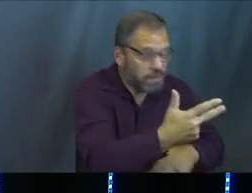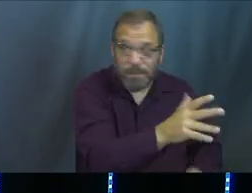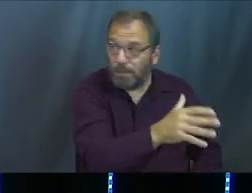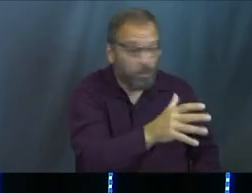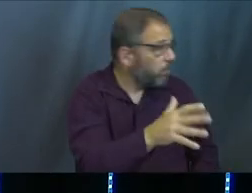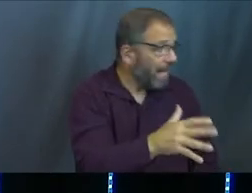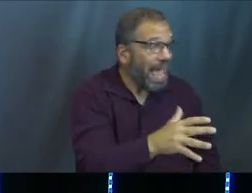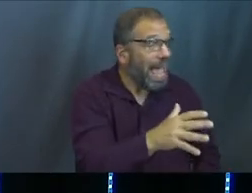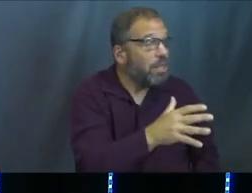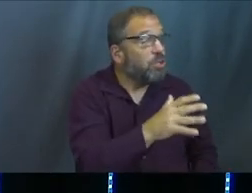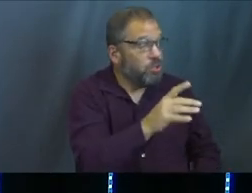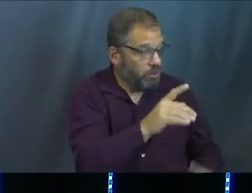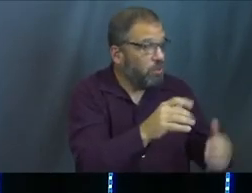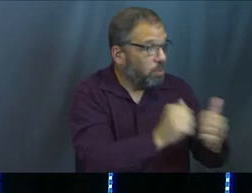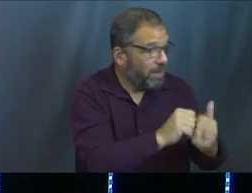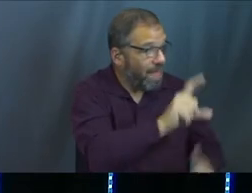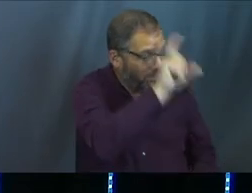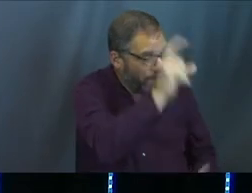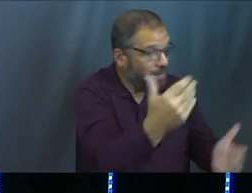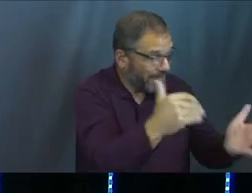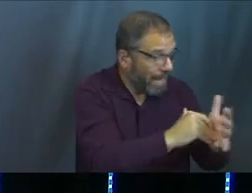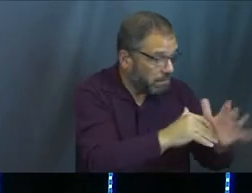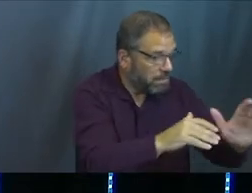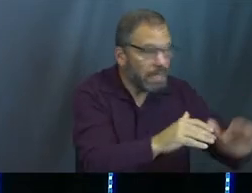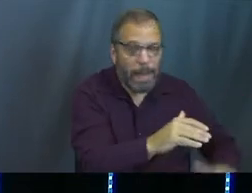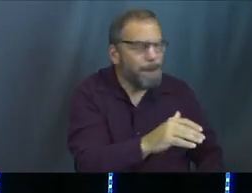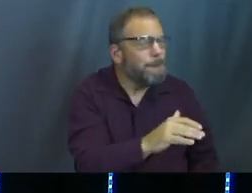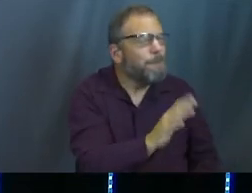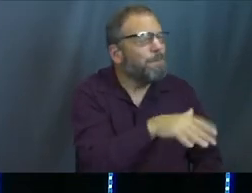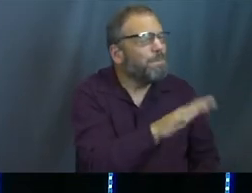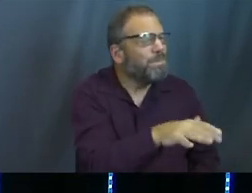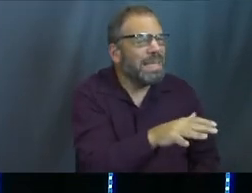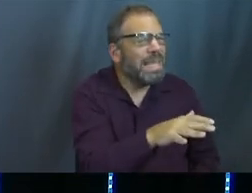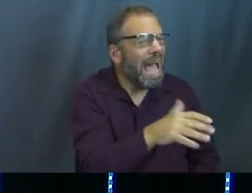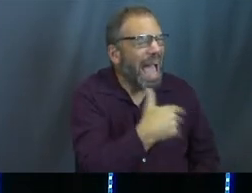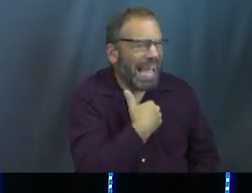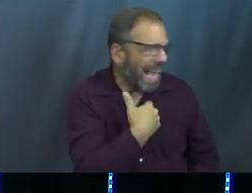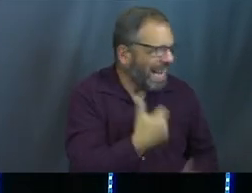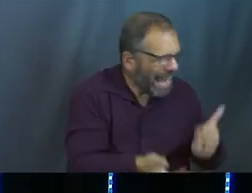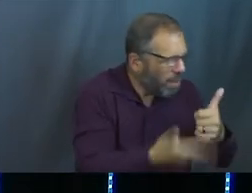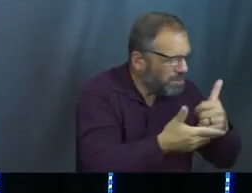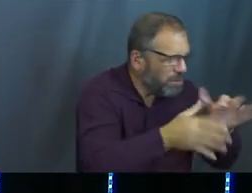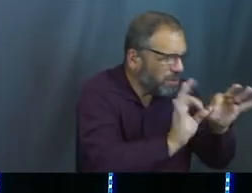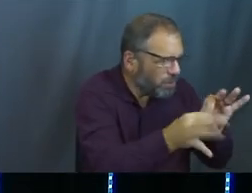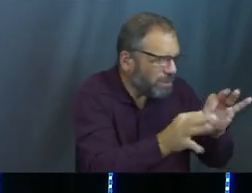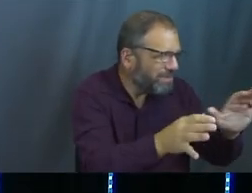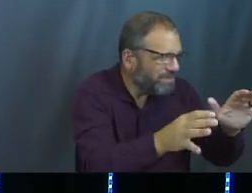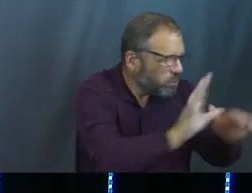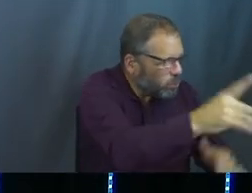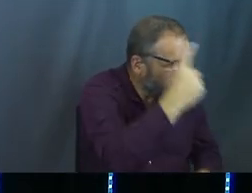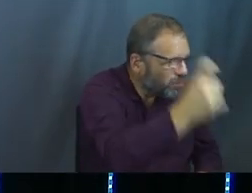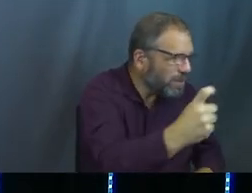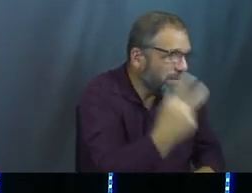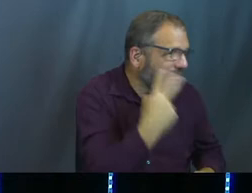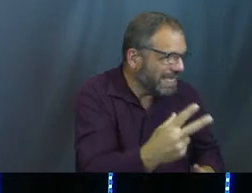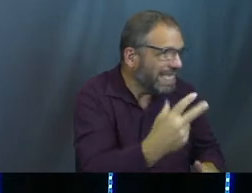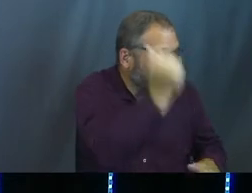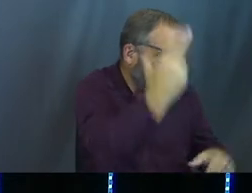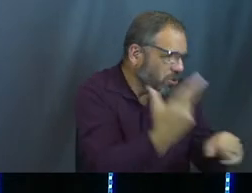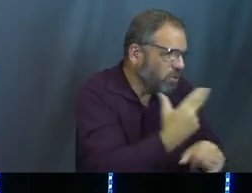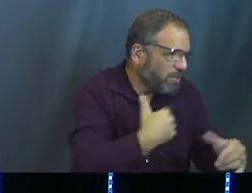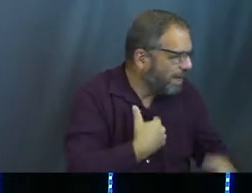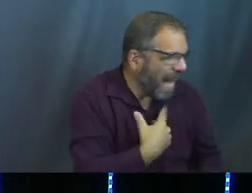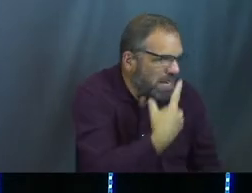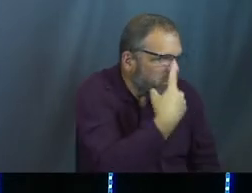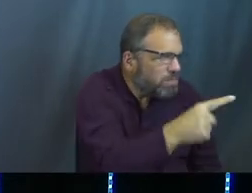man, you're going to be in front of Pharaoh again in three days. And, you know, because I kind of did this and stepped into this, and you see that God uses me in